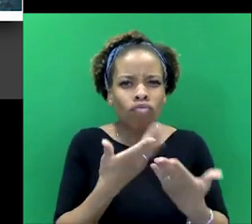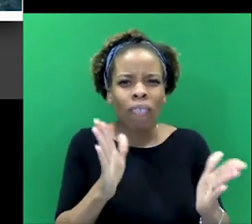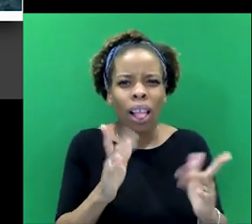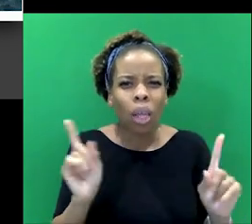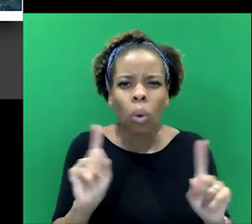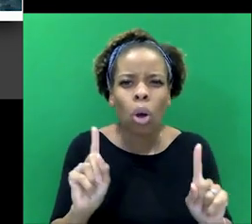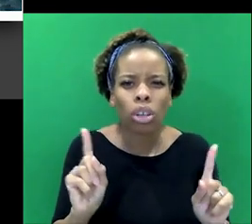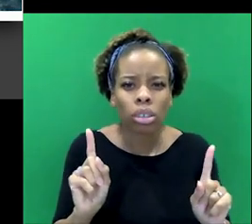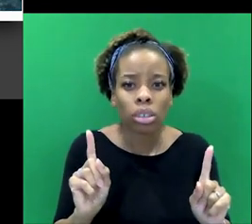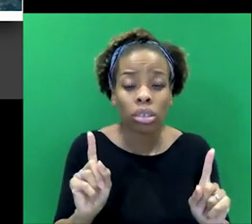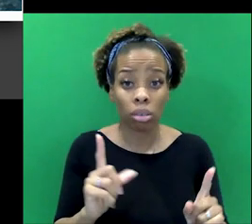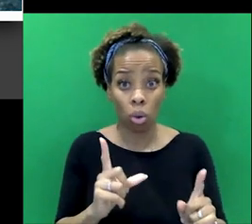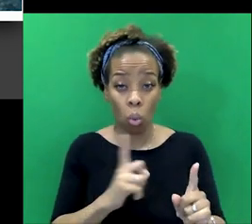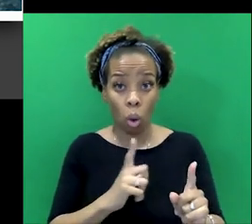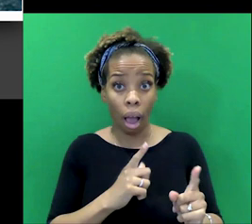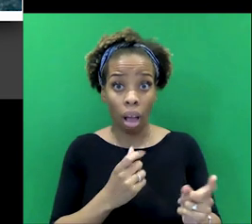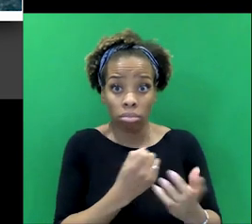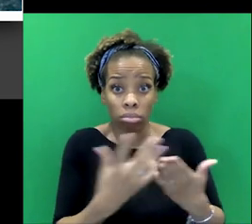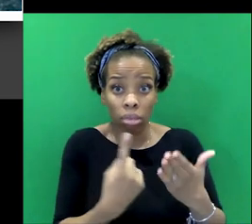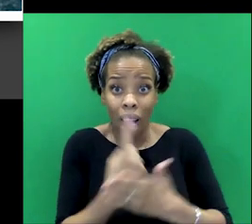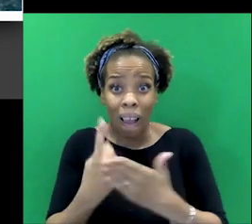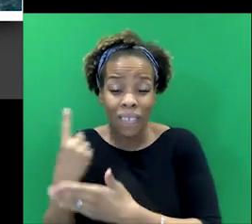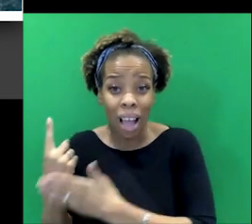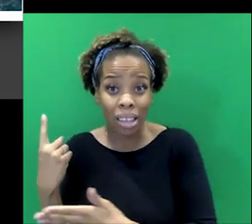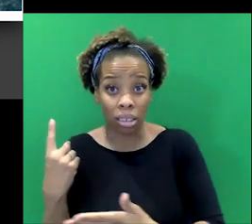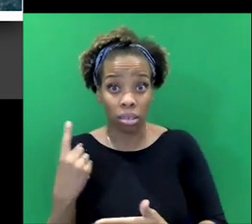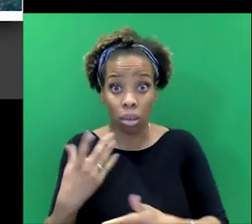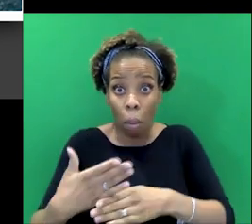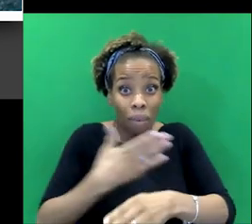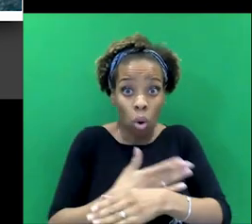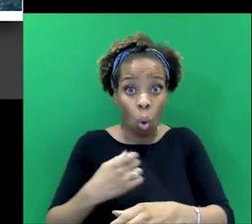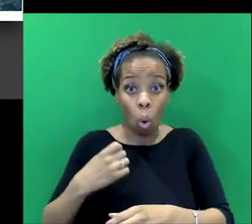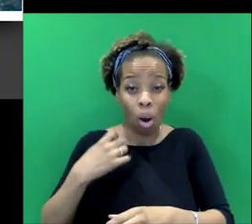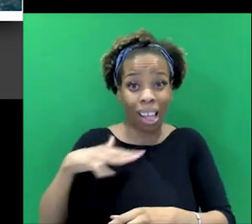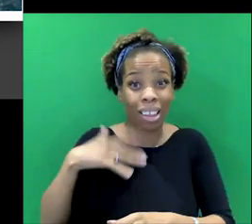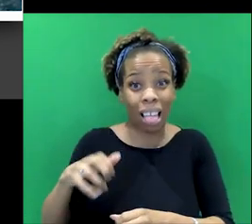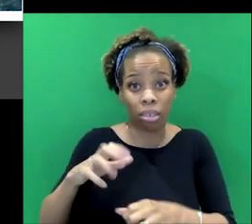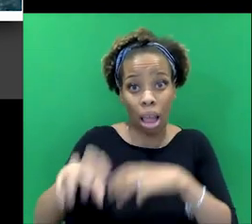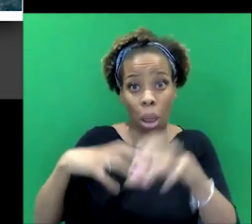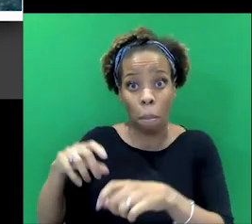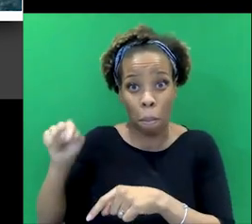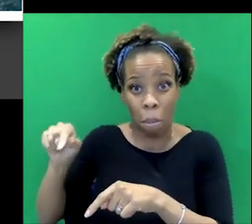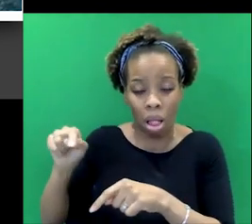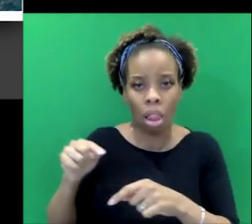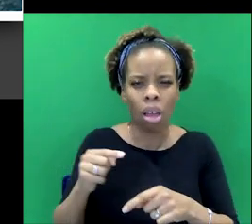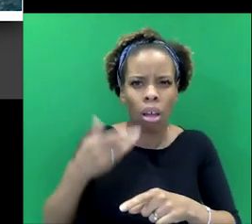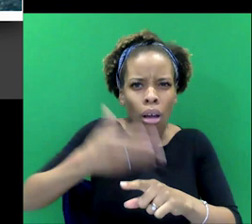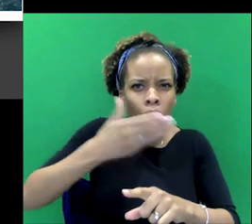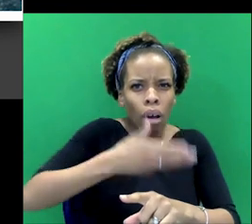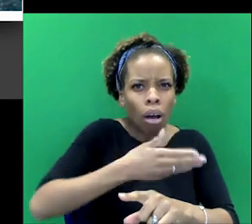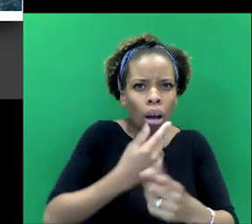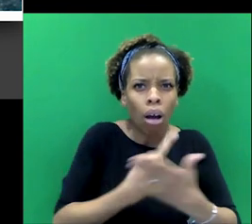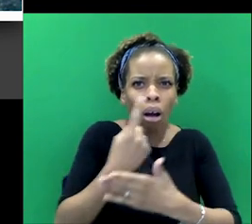of all these events that happen, you know, way before these mutilations begin. And to be to